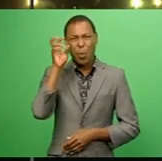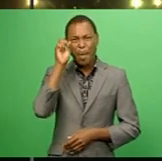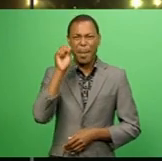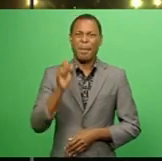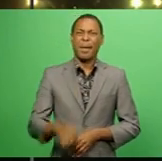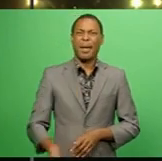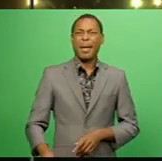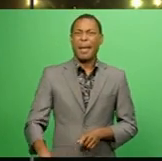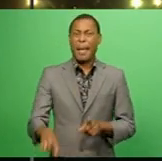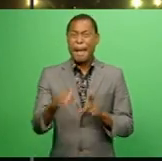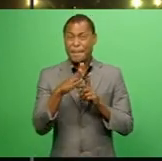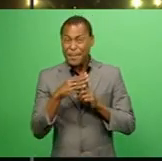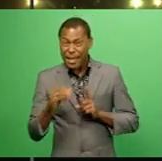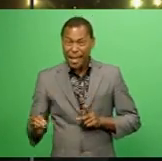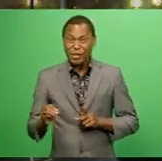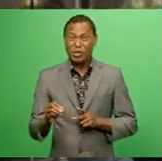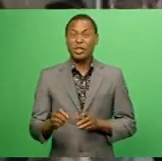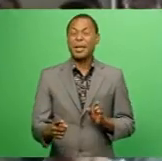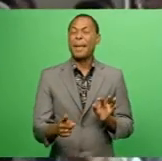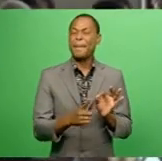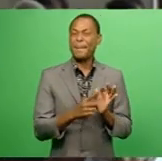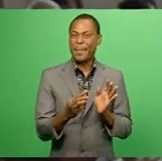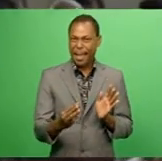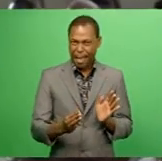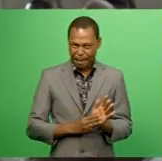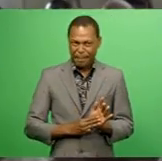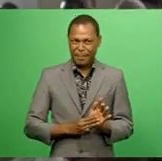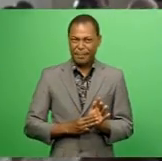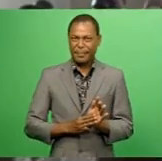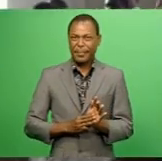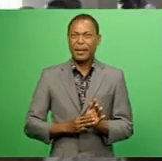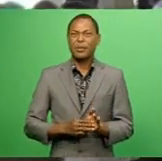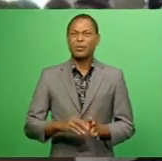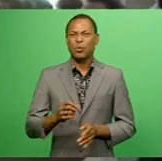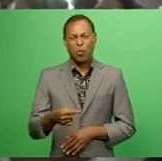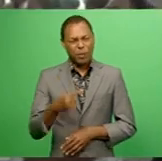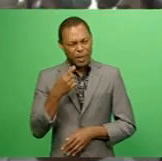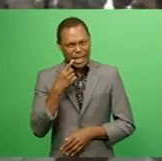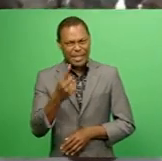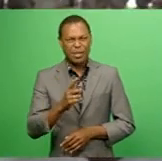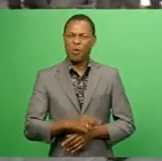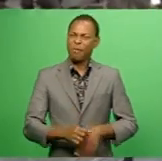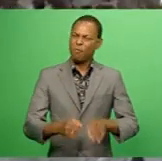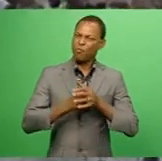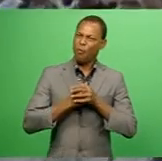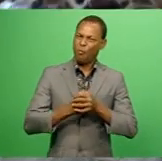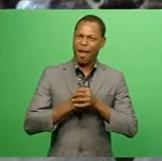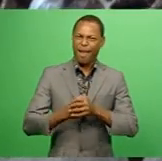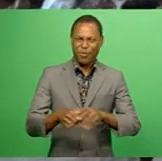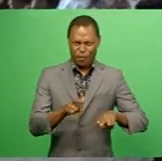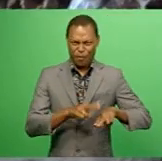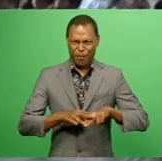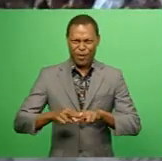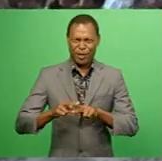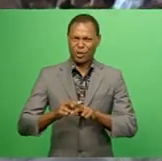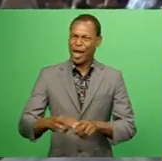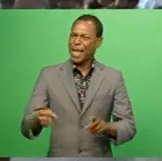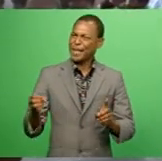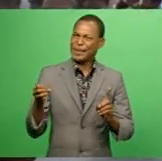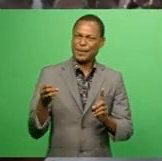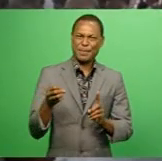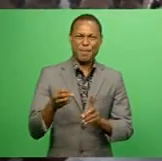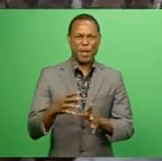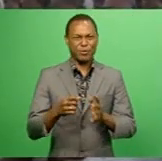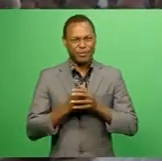Guinea Prime Minister Sir Michael Somare. Bainmarama highlighted that Sir Michael was a great friend of Fiji and had a special friendship with our